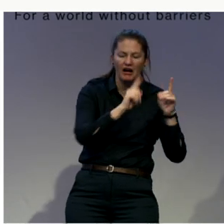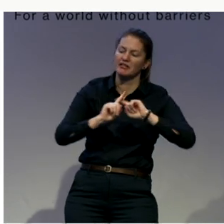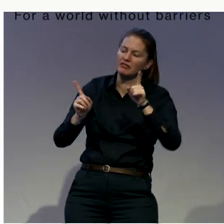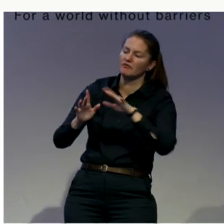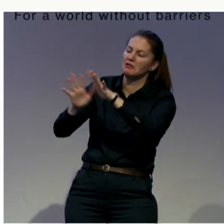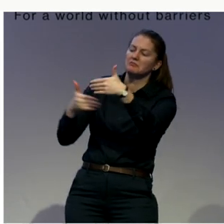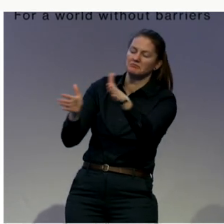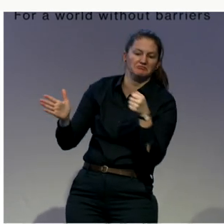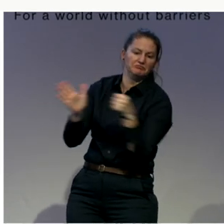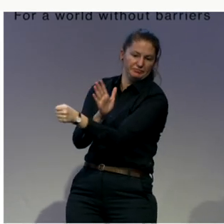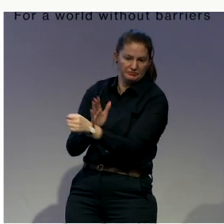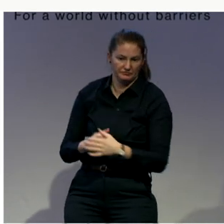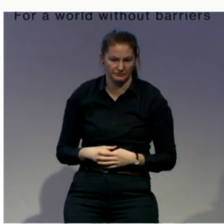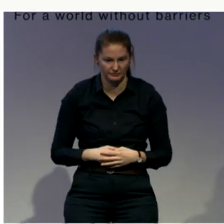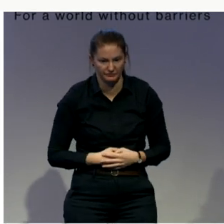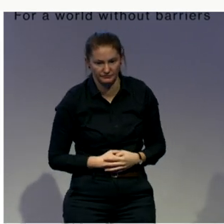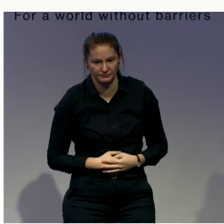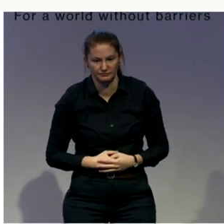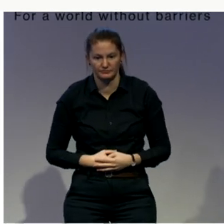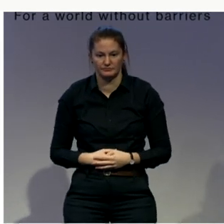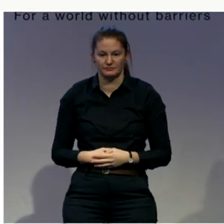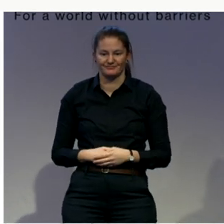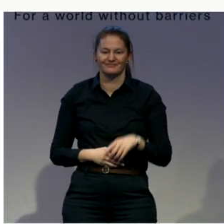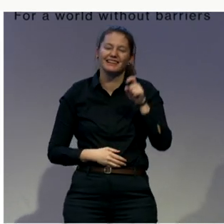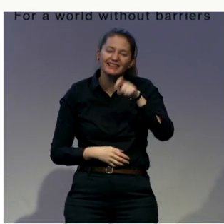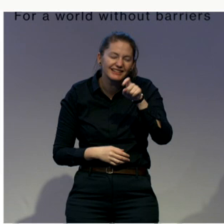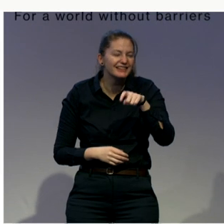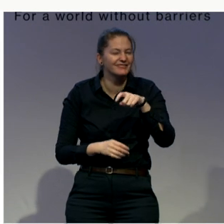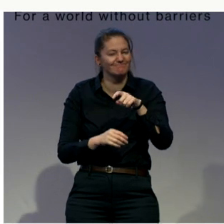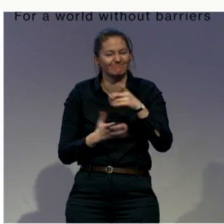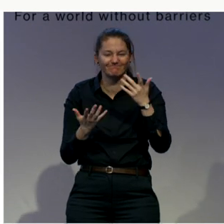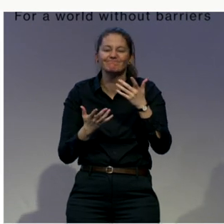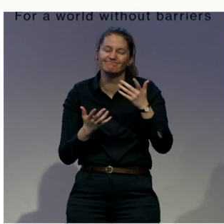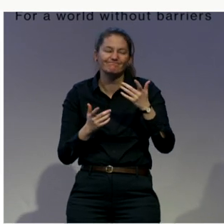on the public officials that run the system.